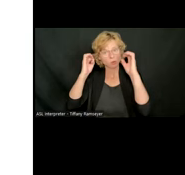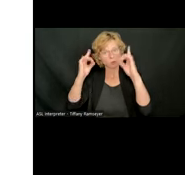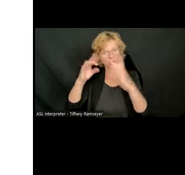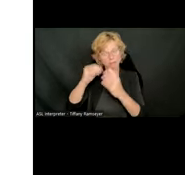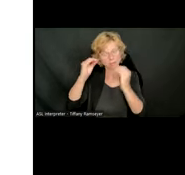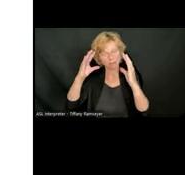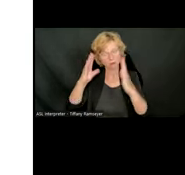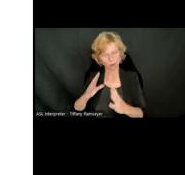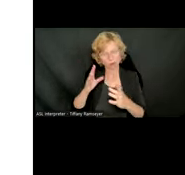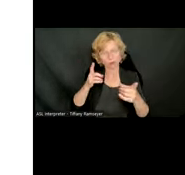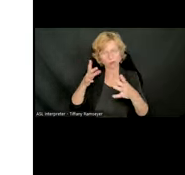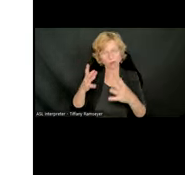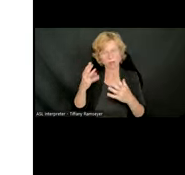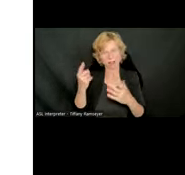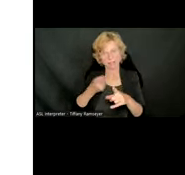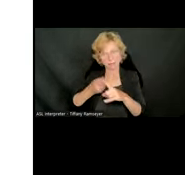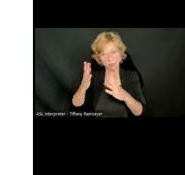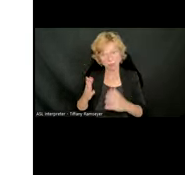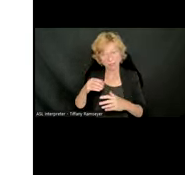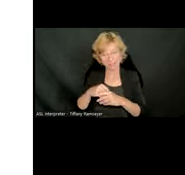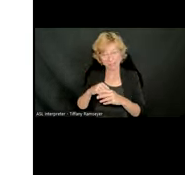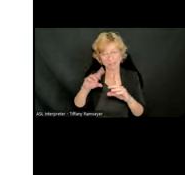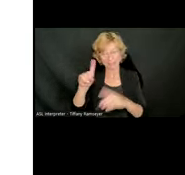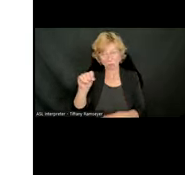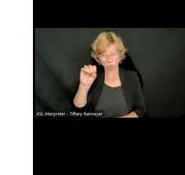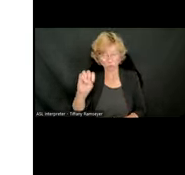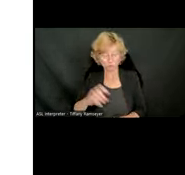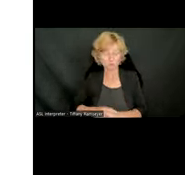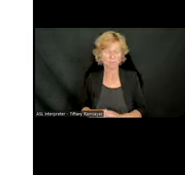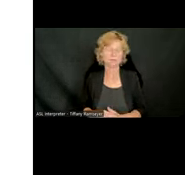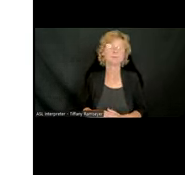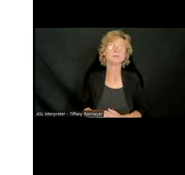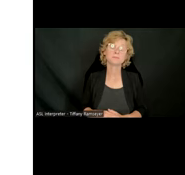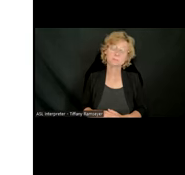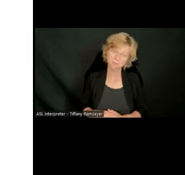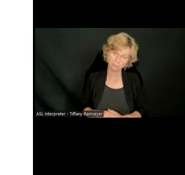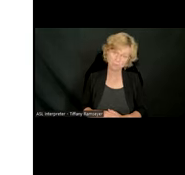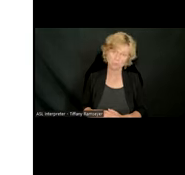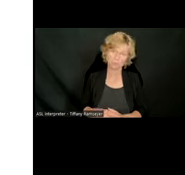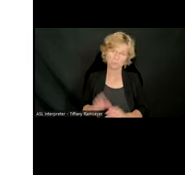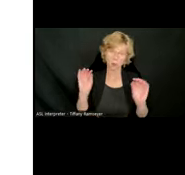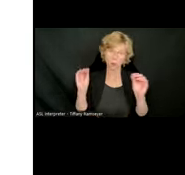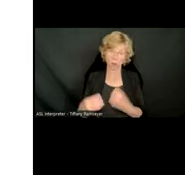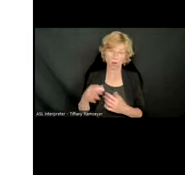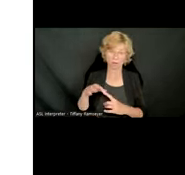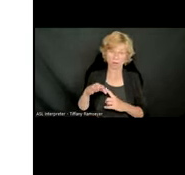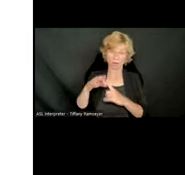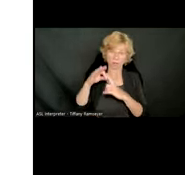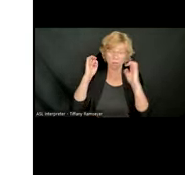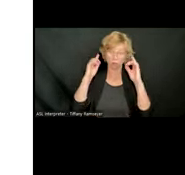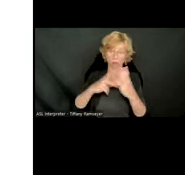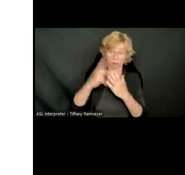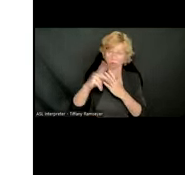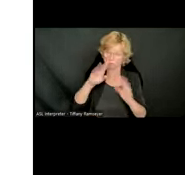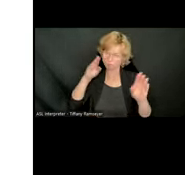education program specialist in the Department of Education. The Office of Special Education Programs is dedicated to improving